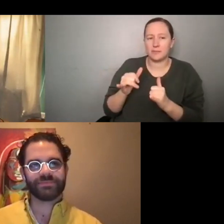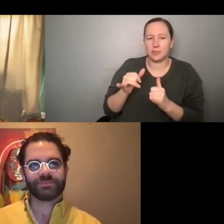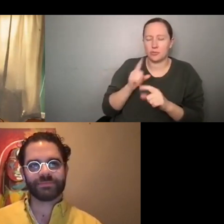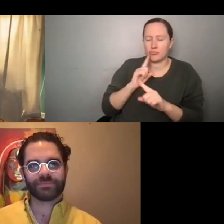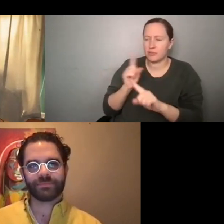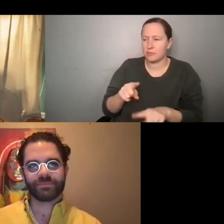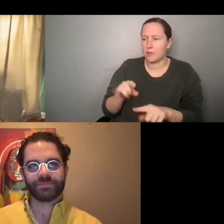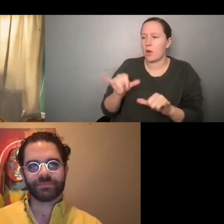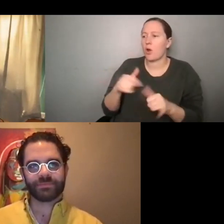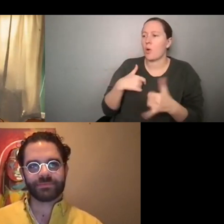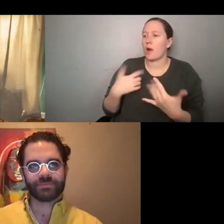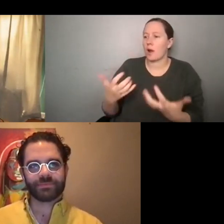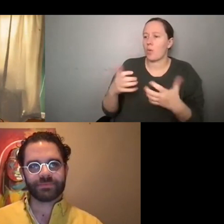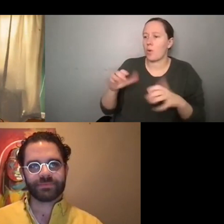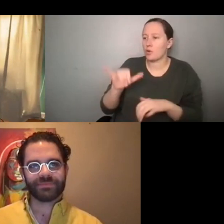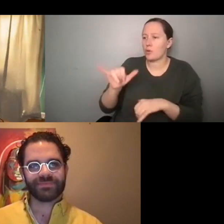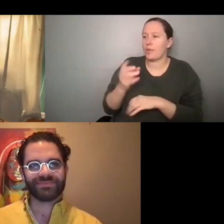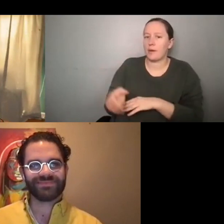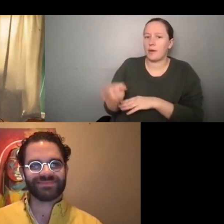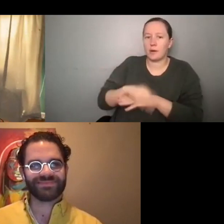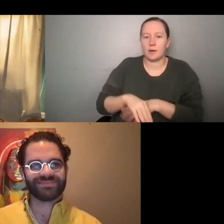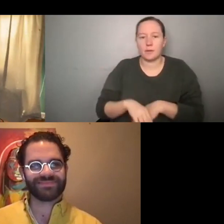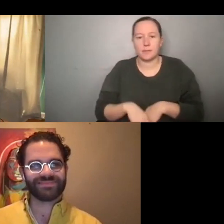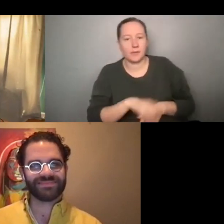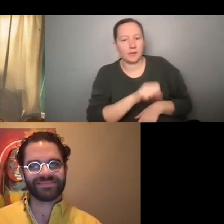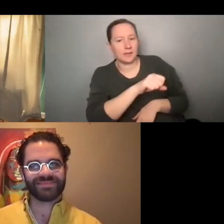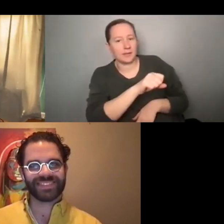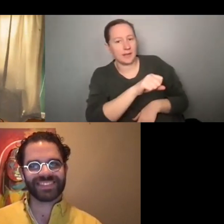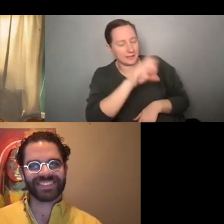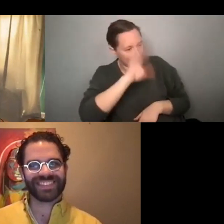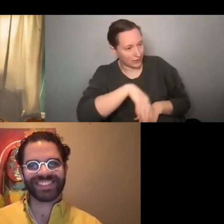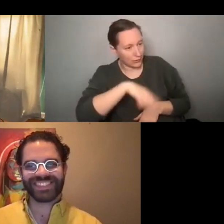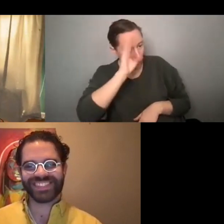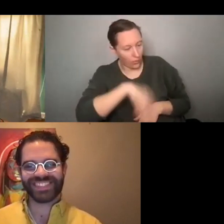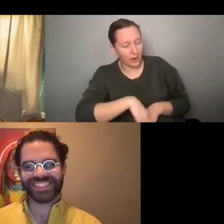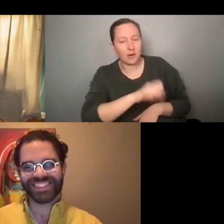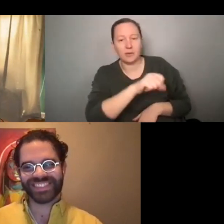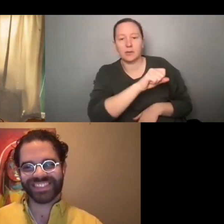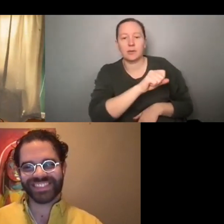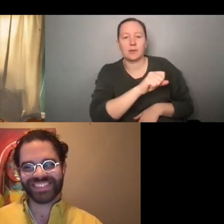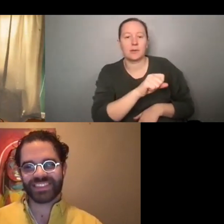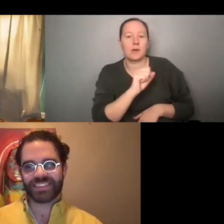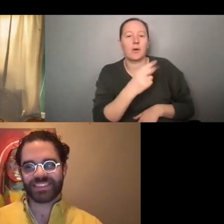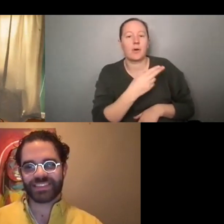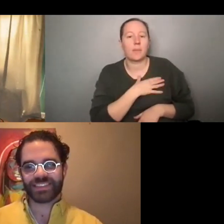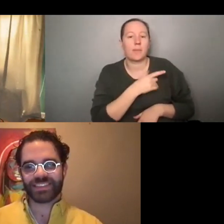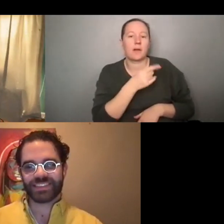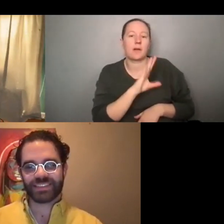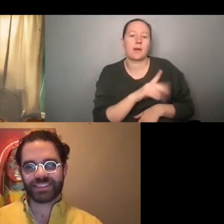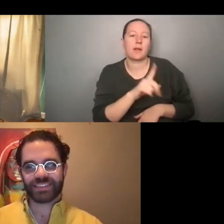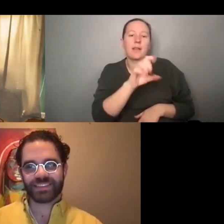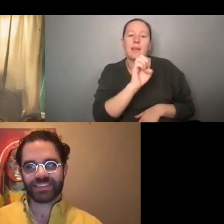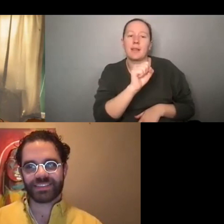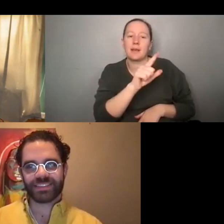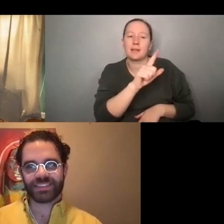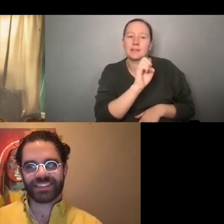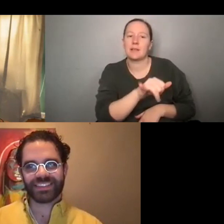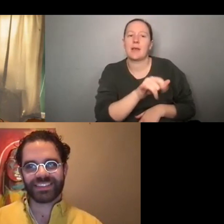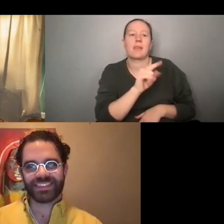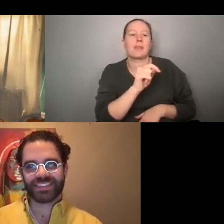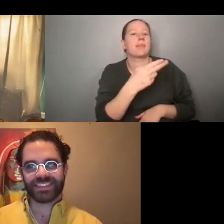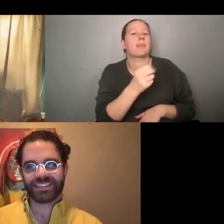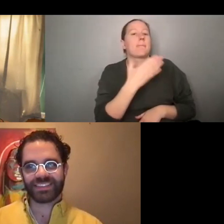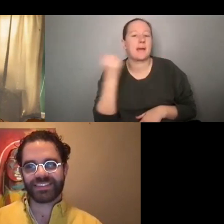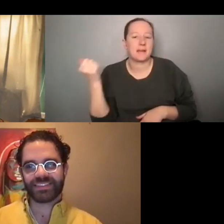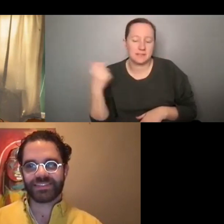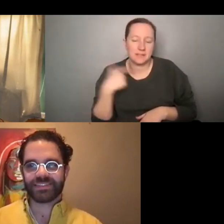is what I want to do all day. Oh my God. I know it was just like, Oh my God, Leslie, it was just the best. And I